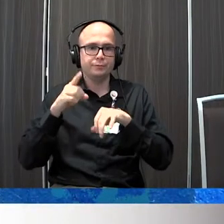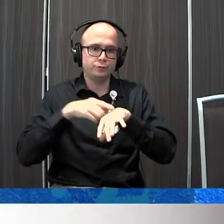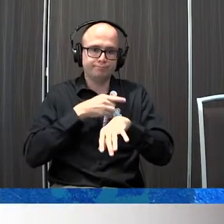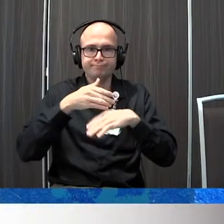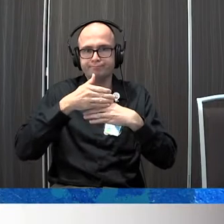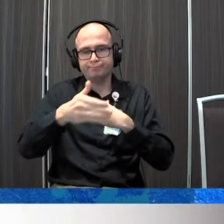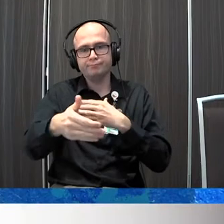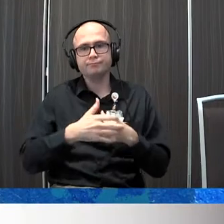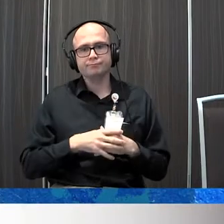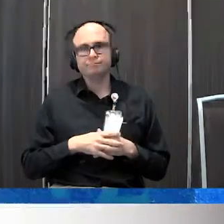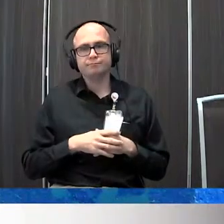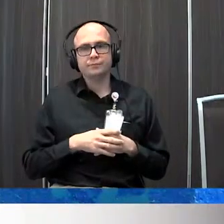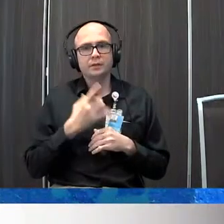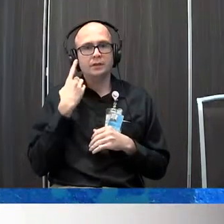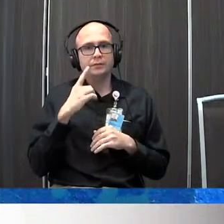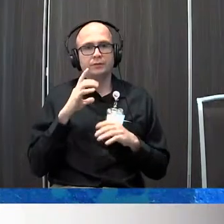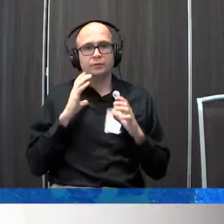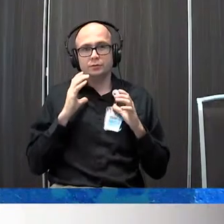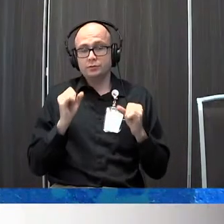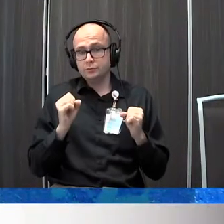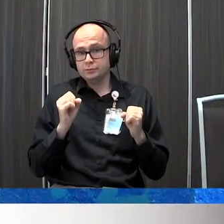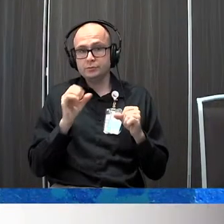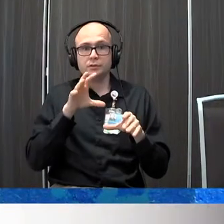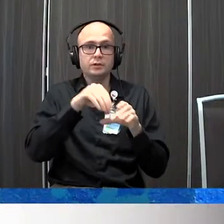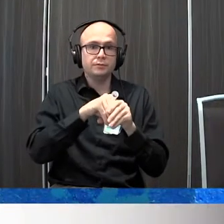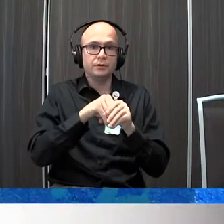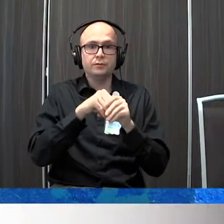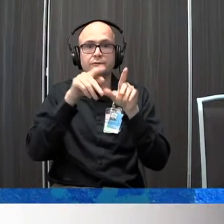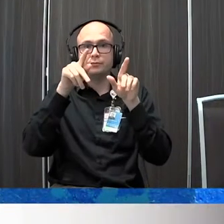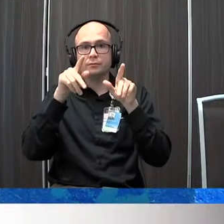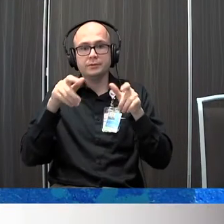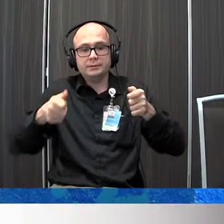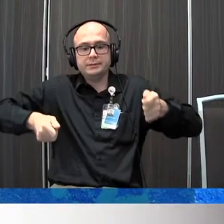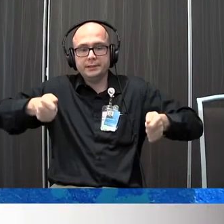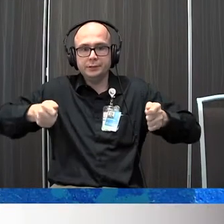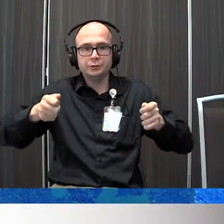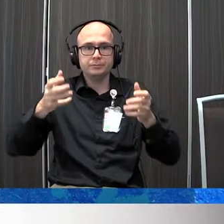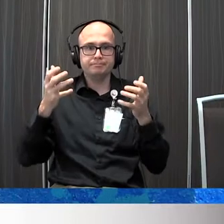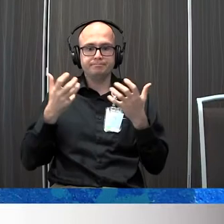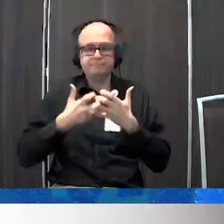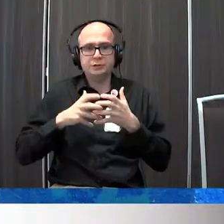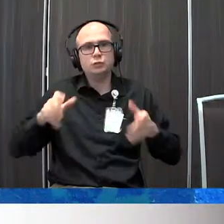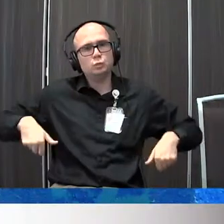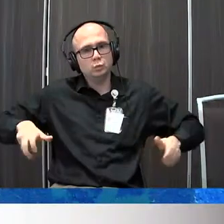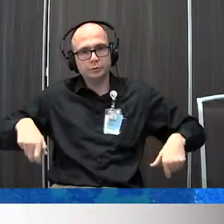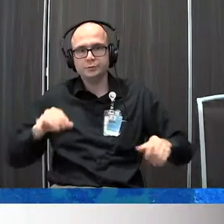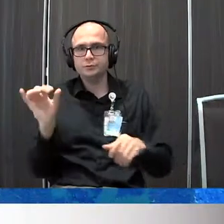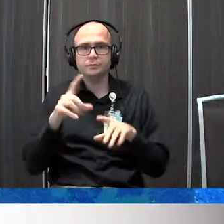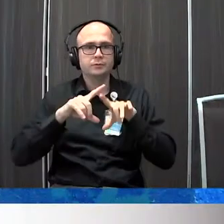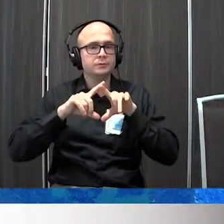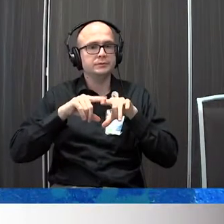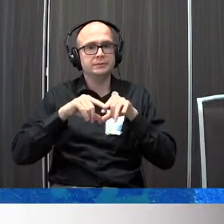so primarily for charge this could involve a gait trainer stander and may consist of a wheelchair as well depending on